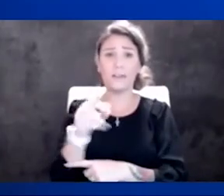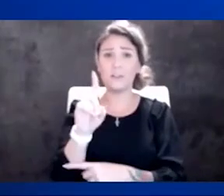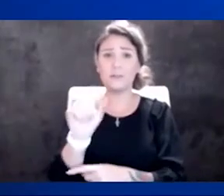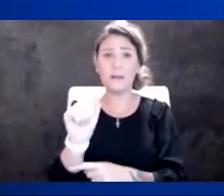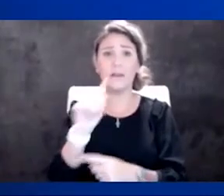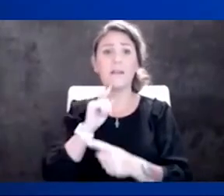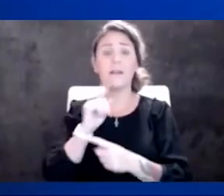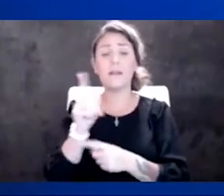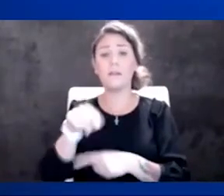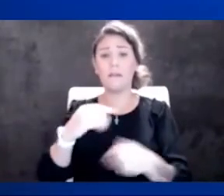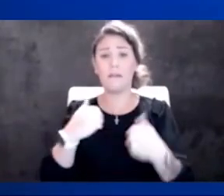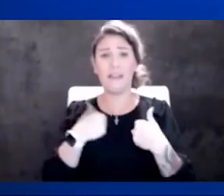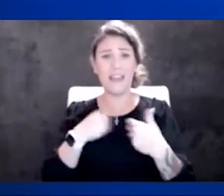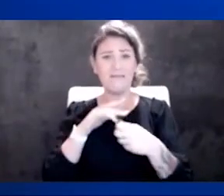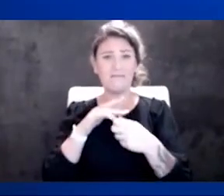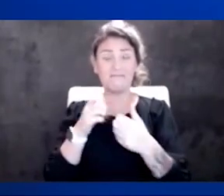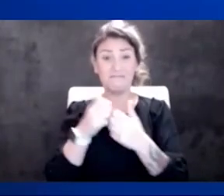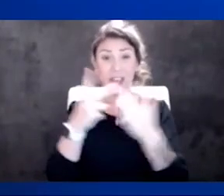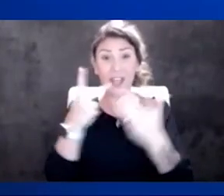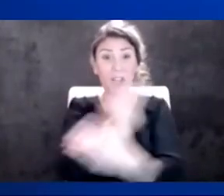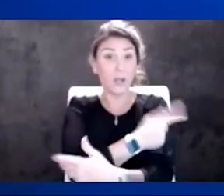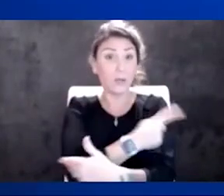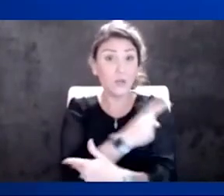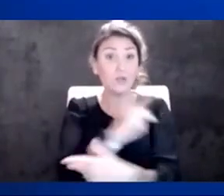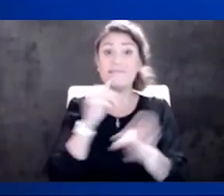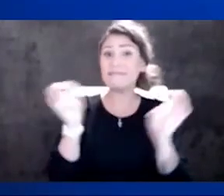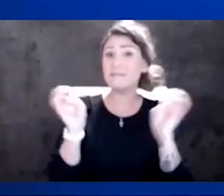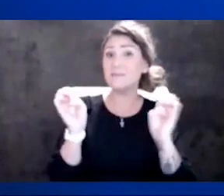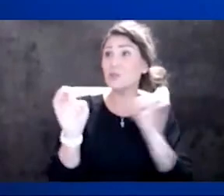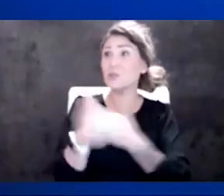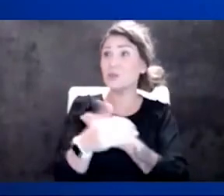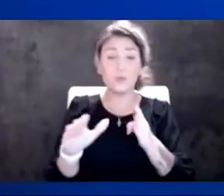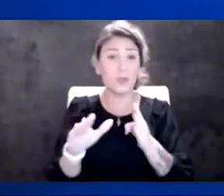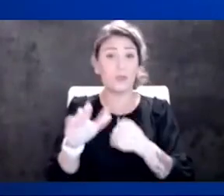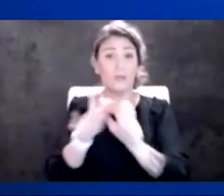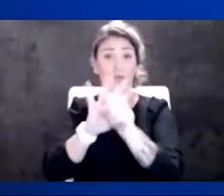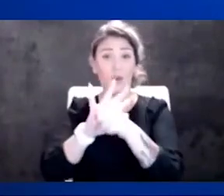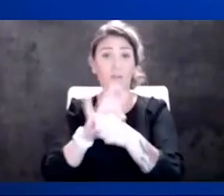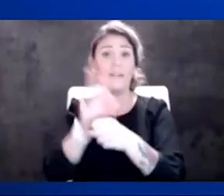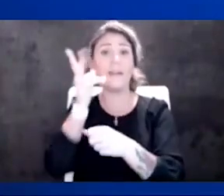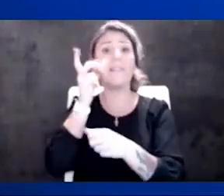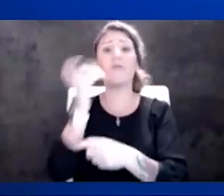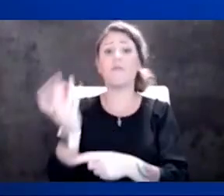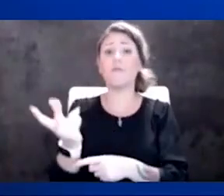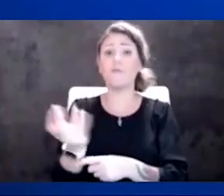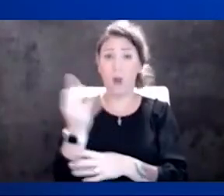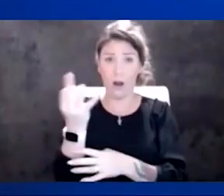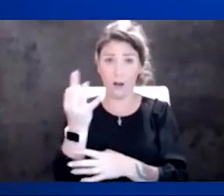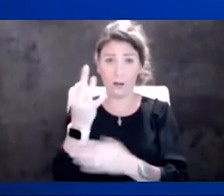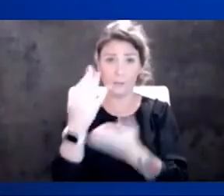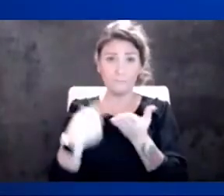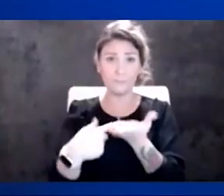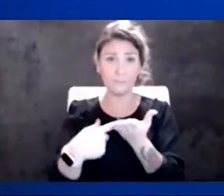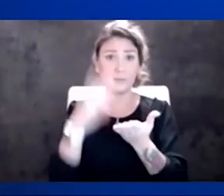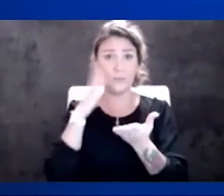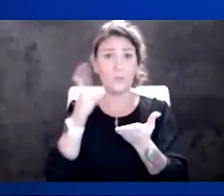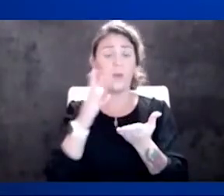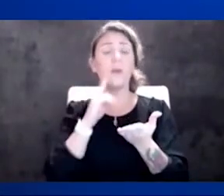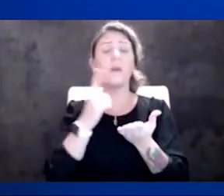a lot of patients just in their emergency room with COVID. We heard about that on Friday as well. We know that things are difficult,